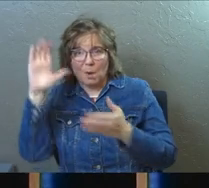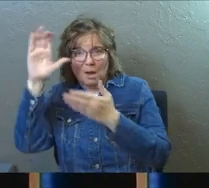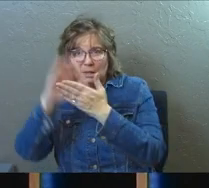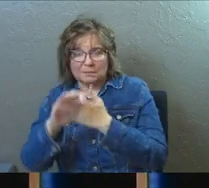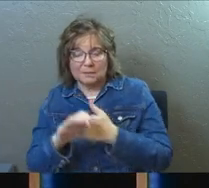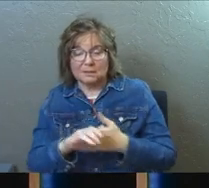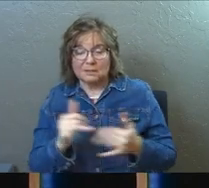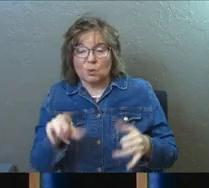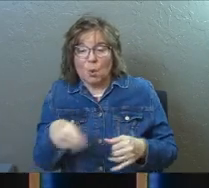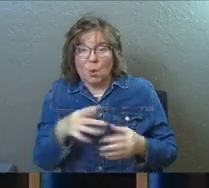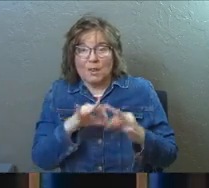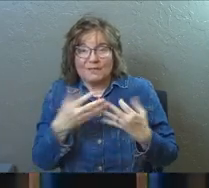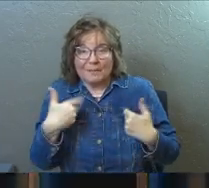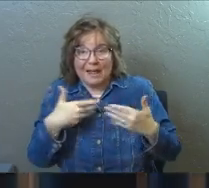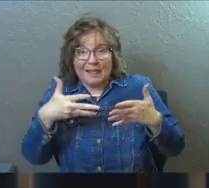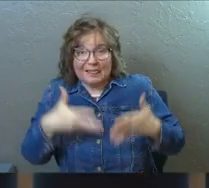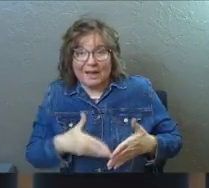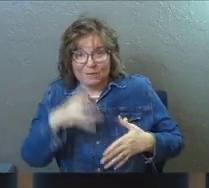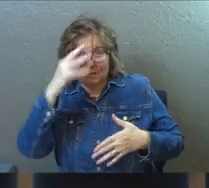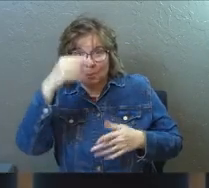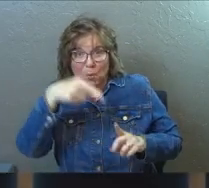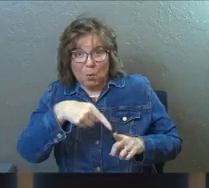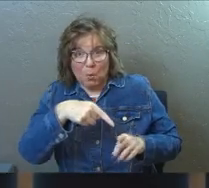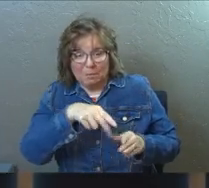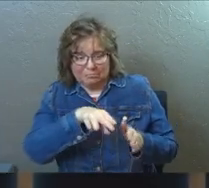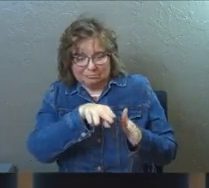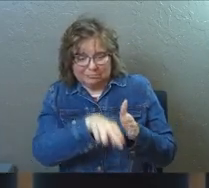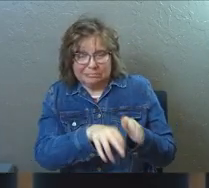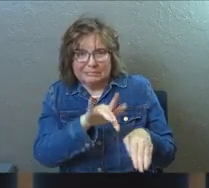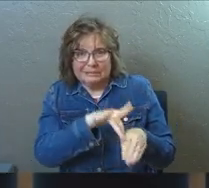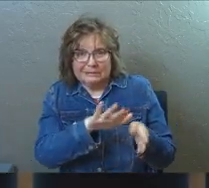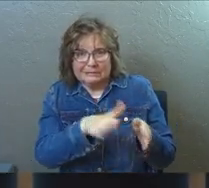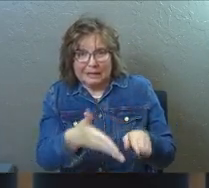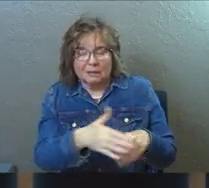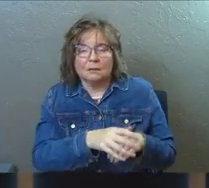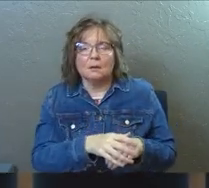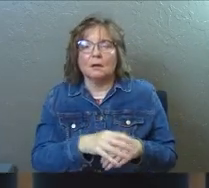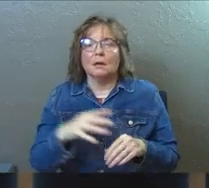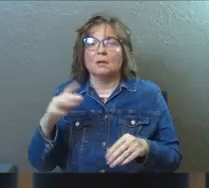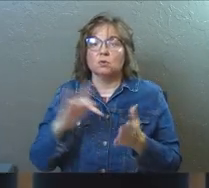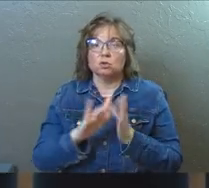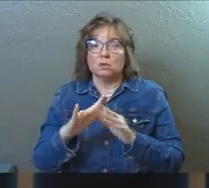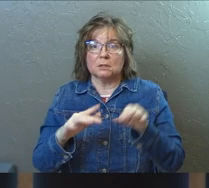just lost the only family that she had left. And Jesus touches the casket.